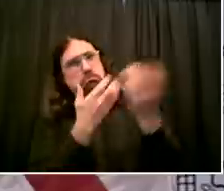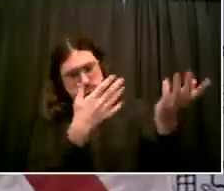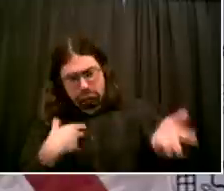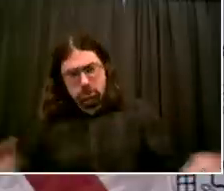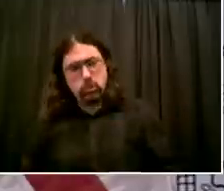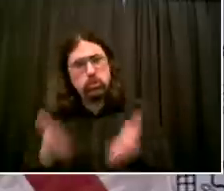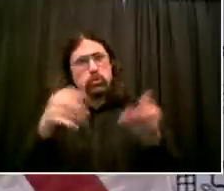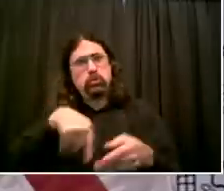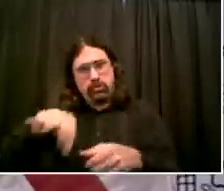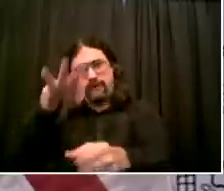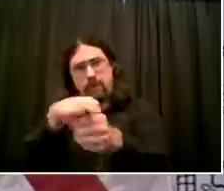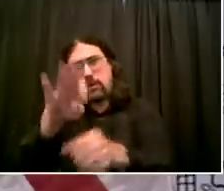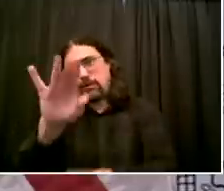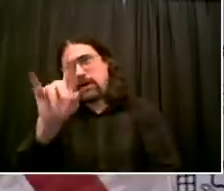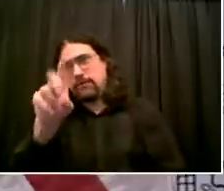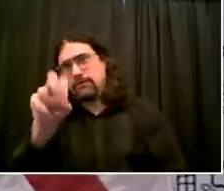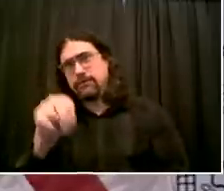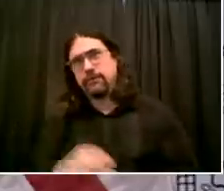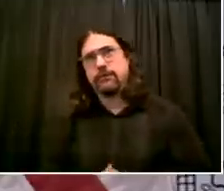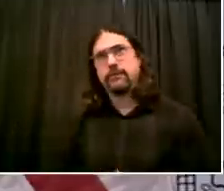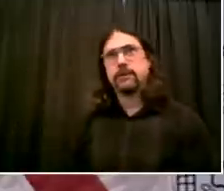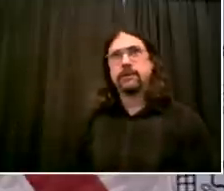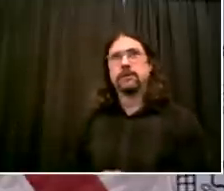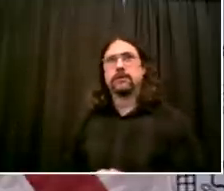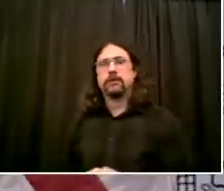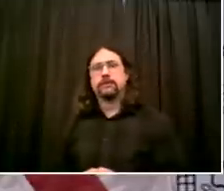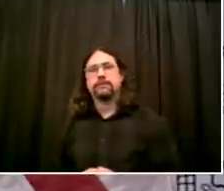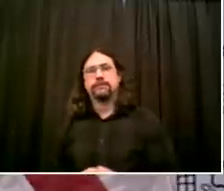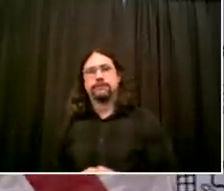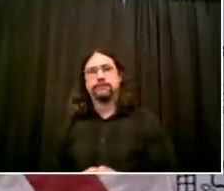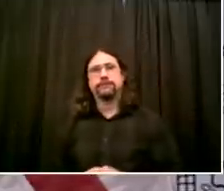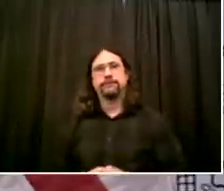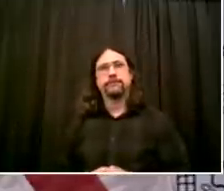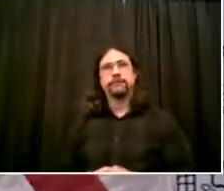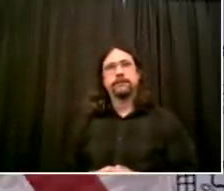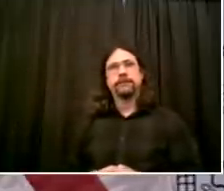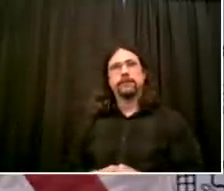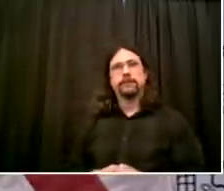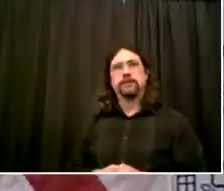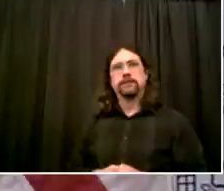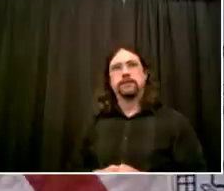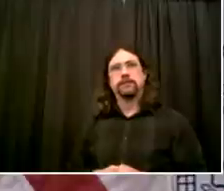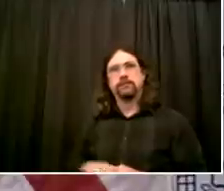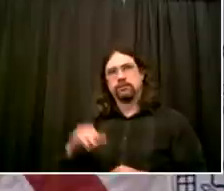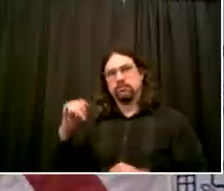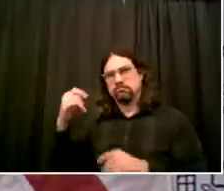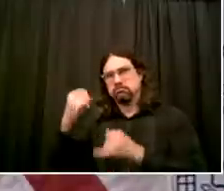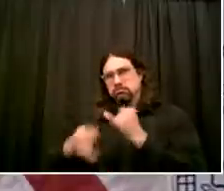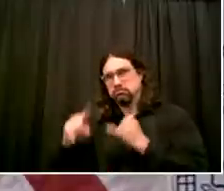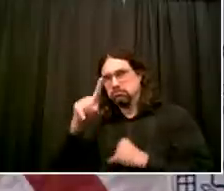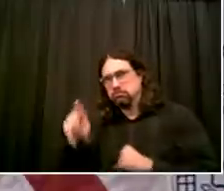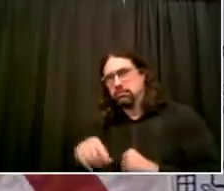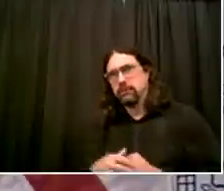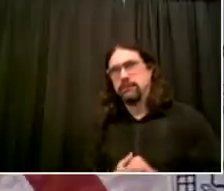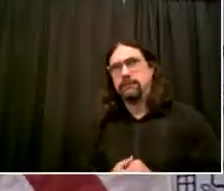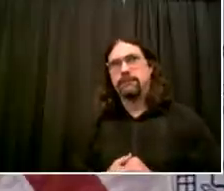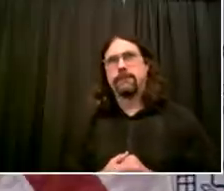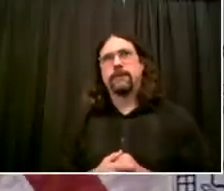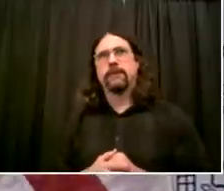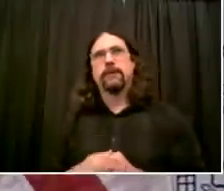everyone. Back to the restaurants, you know, on the one hand, it sounds like, you know, with self-certification,